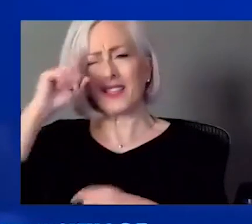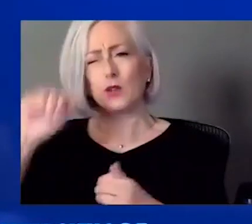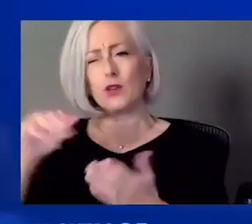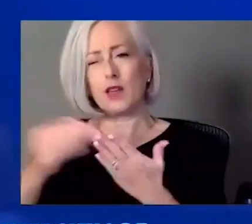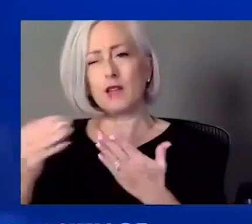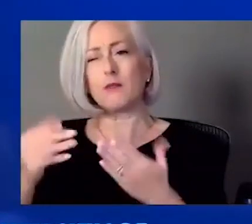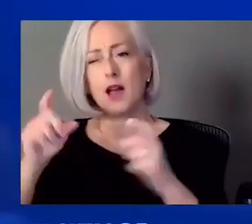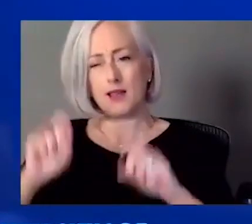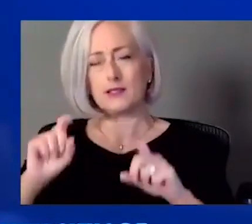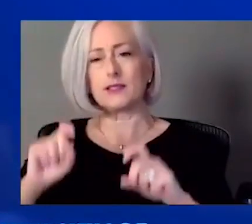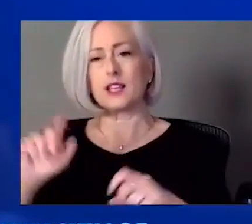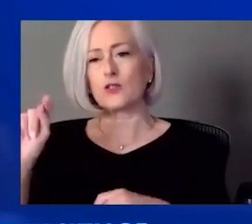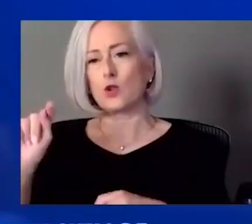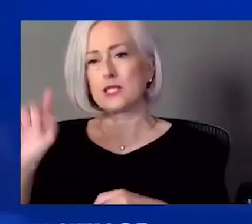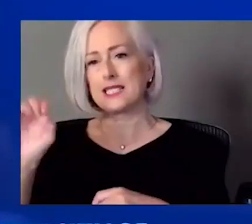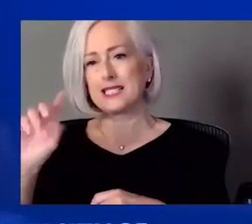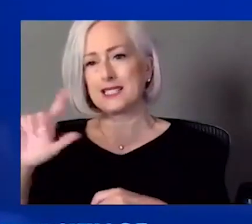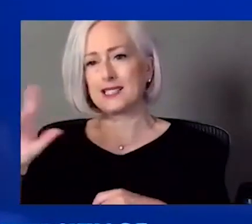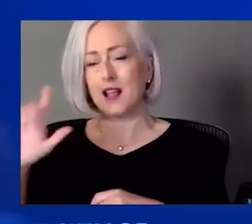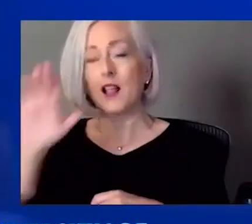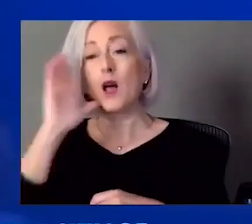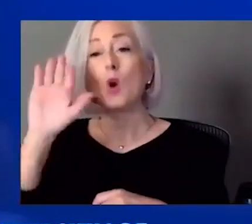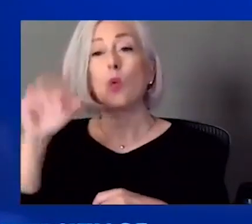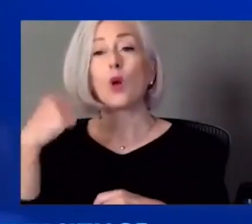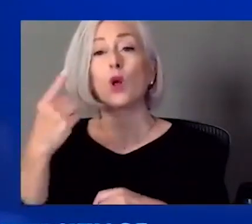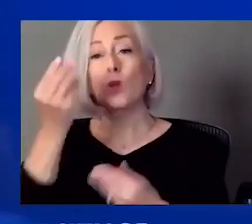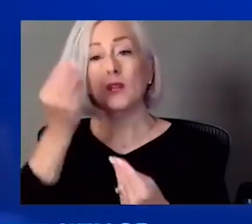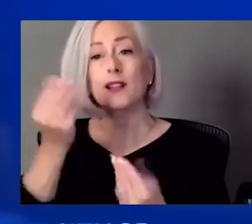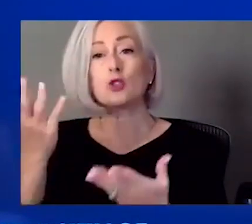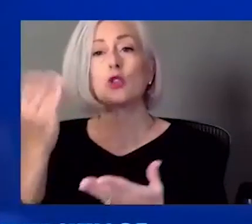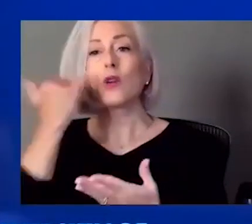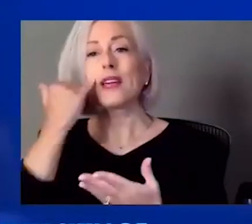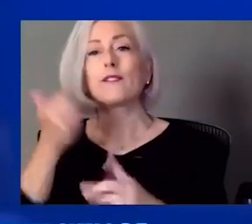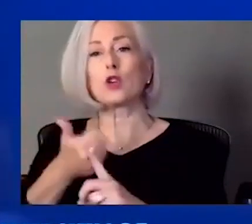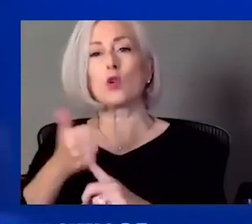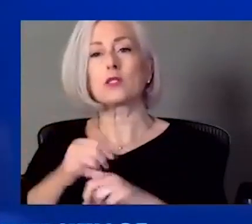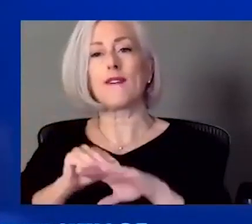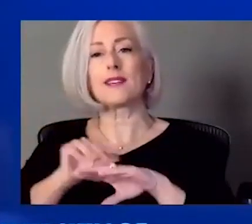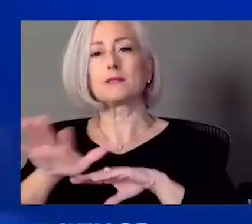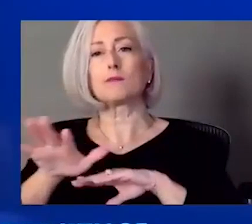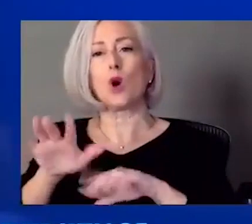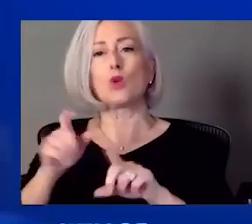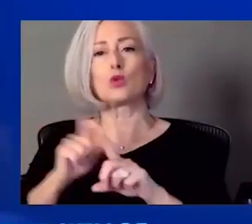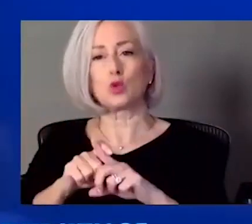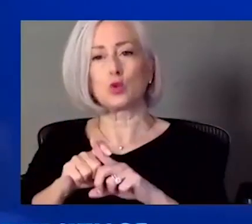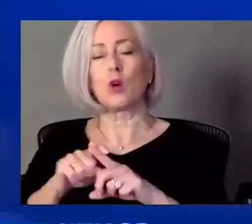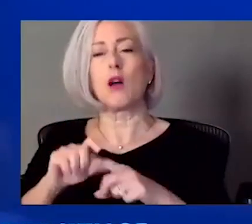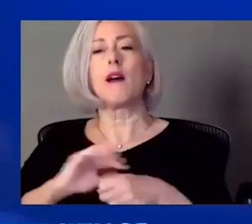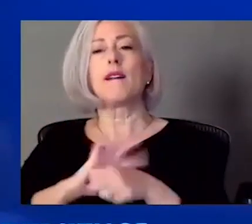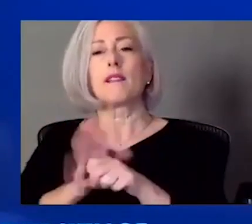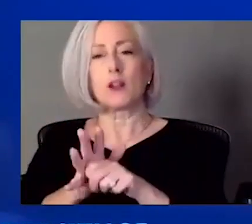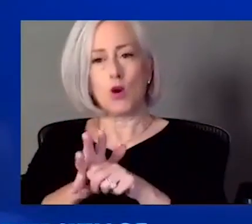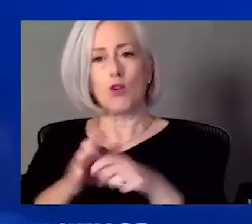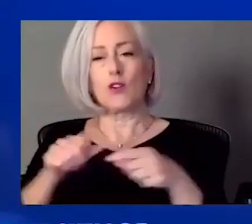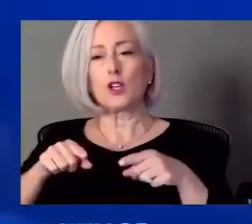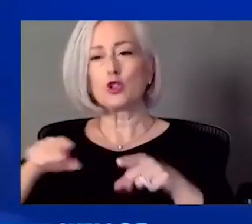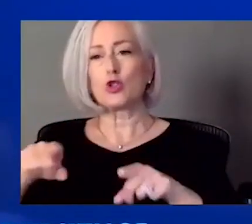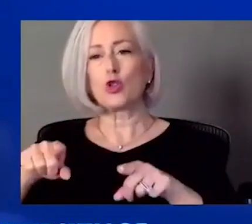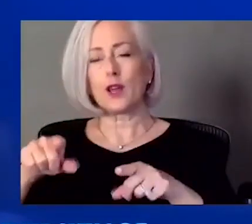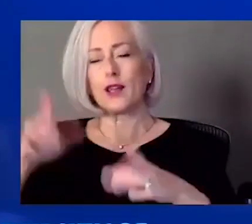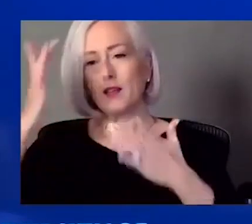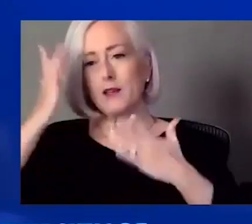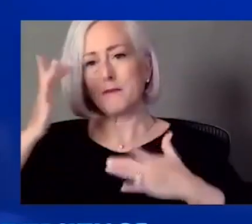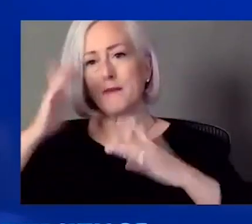It will only tell you if you've had exposure to the virus at all, um, throughout the pandemic. Um, but that is a separate test